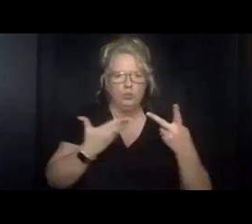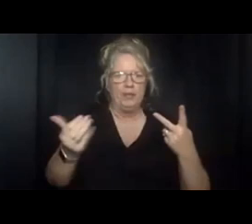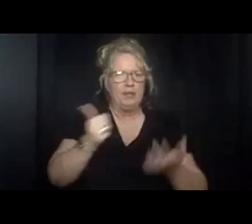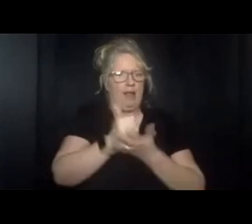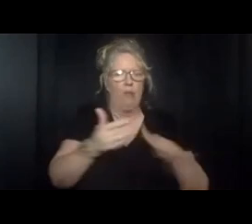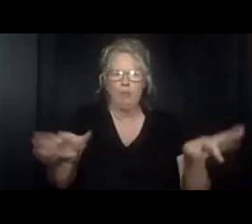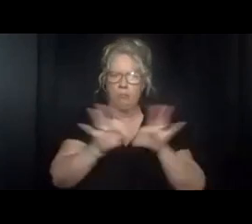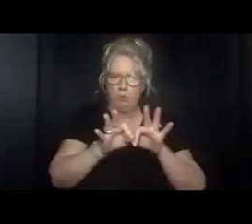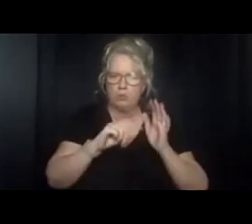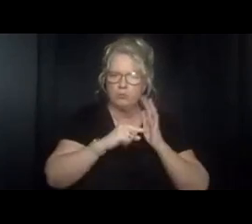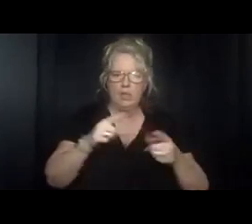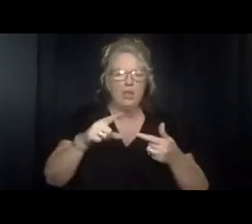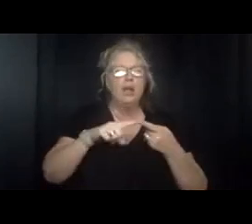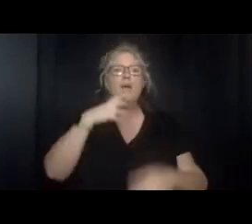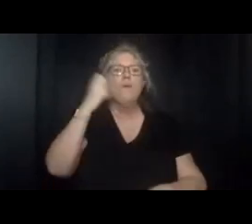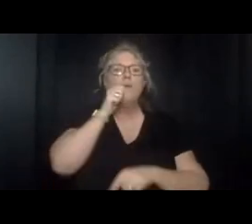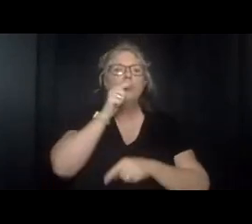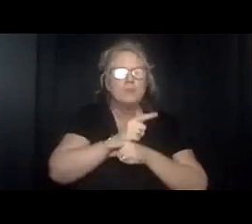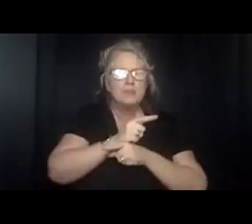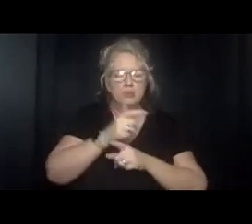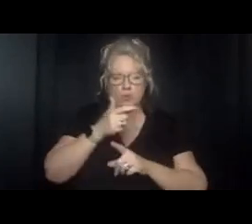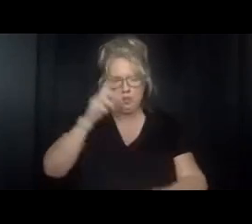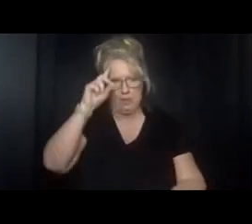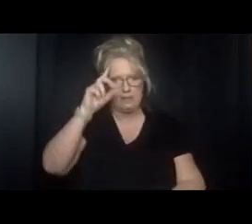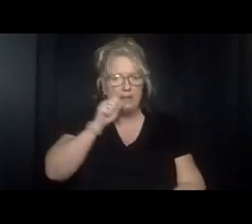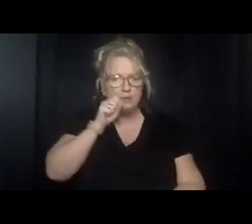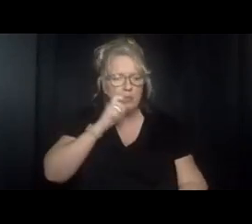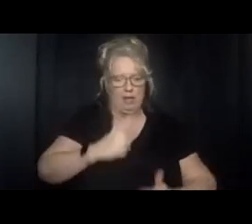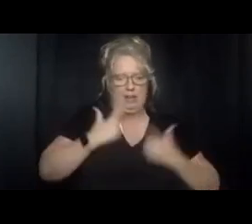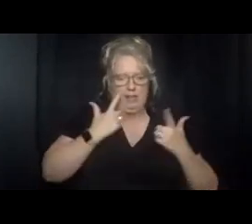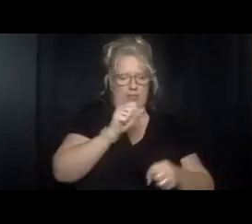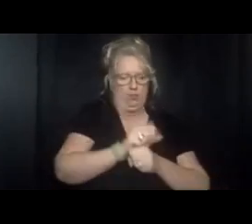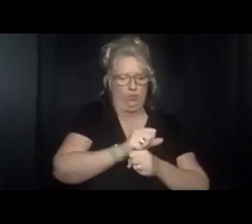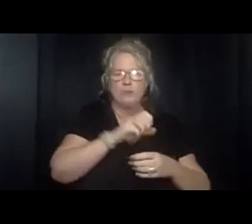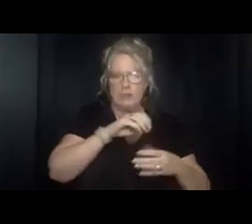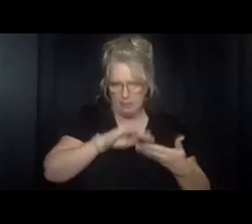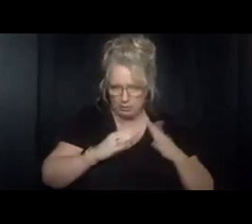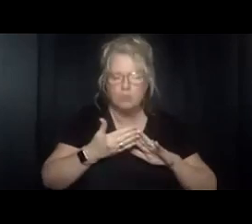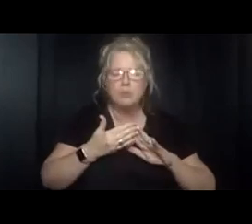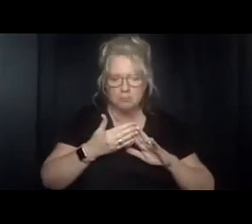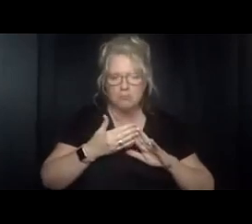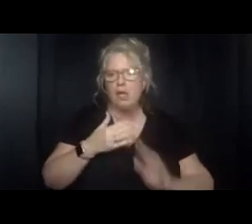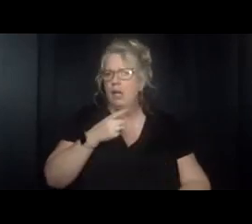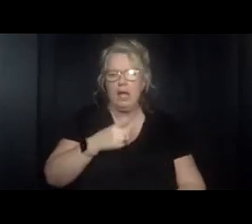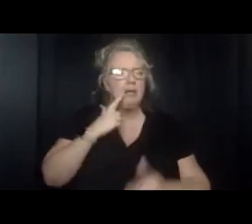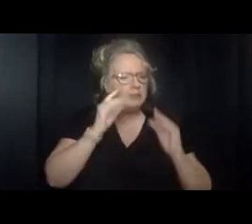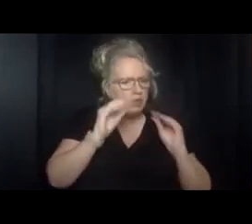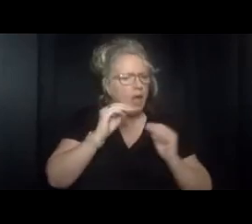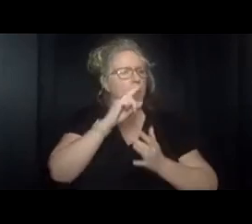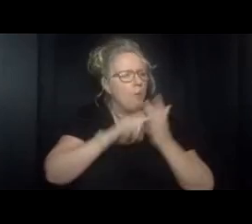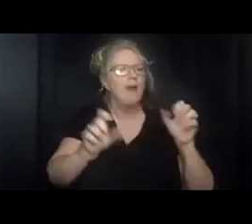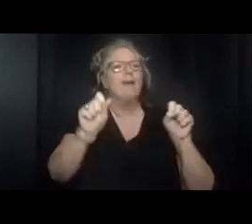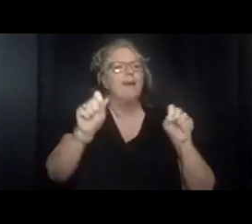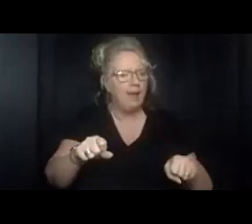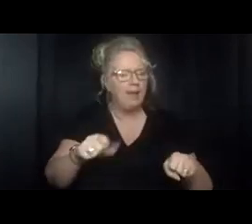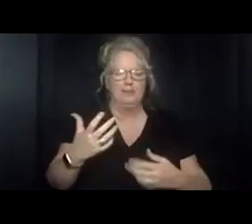first he has an older sister with down syndrome who currently lives and works in the community and has taught him about what is possible